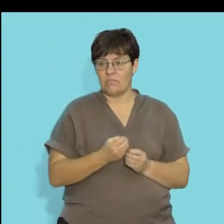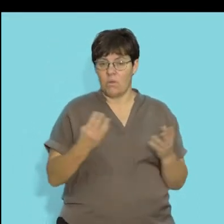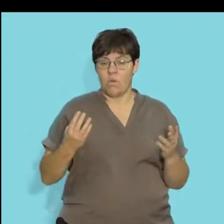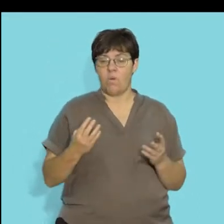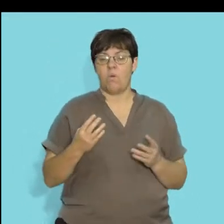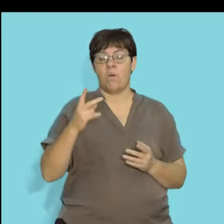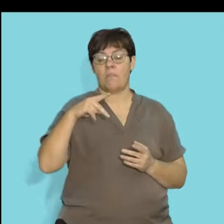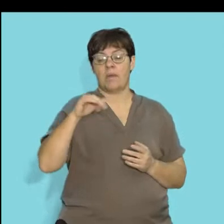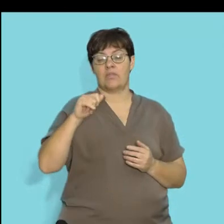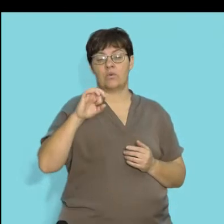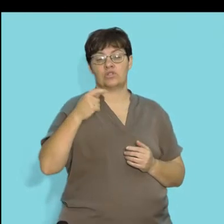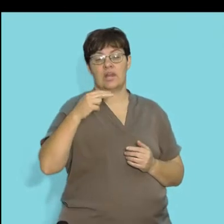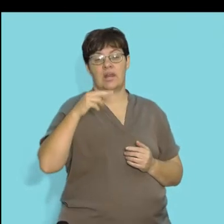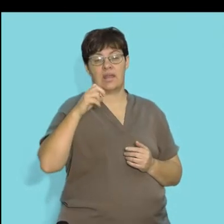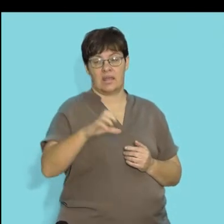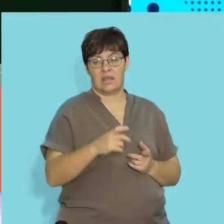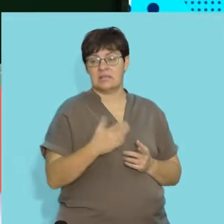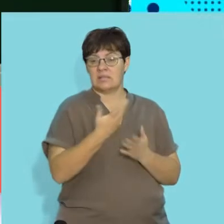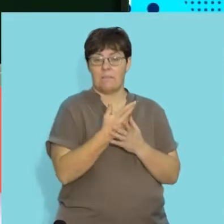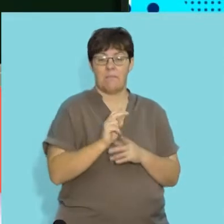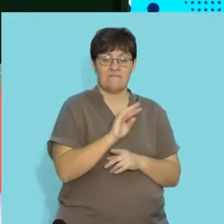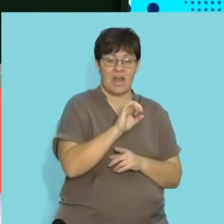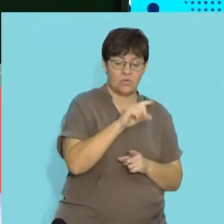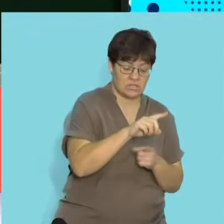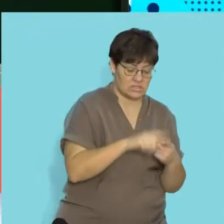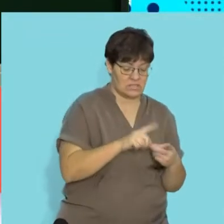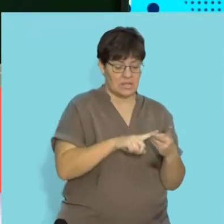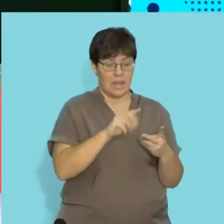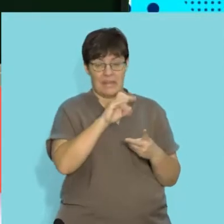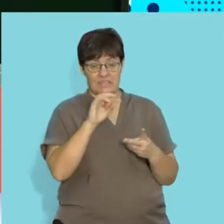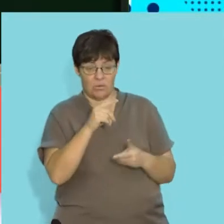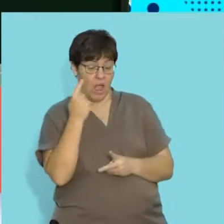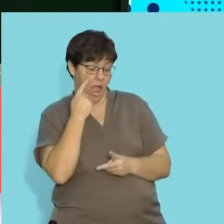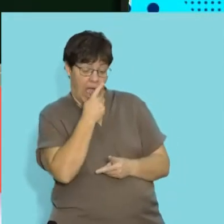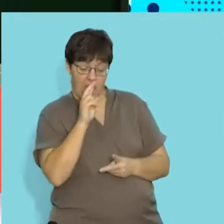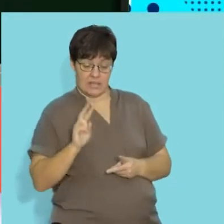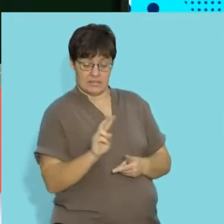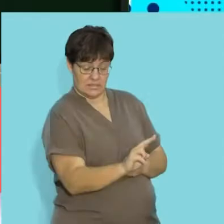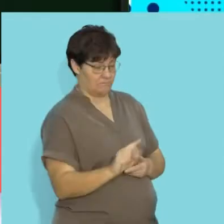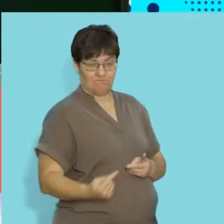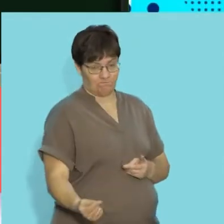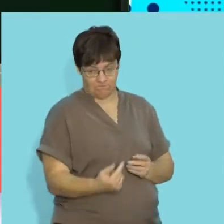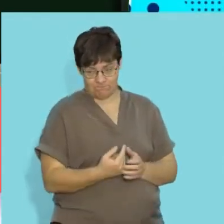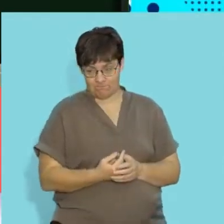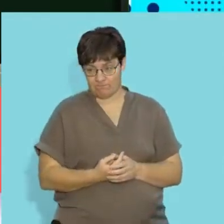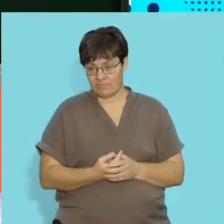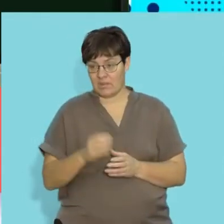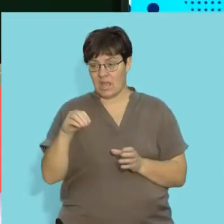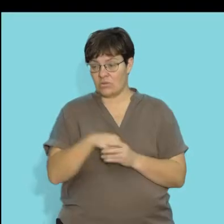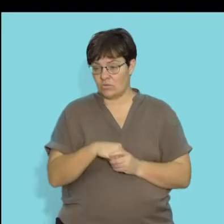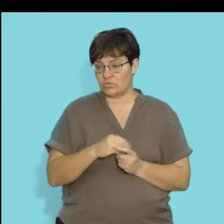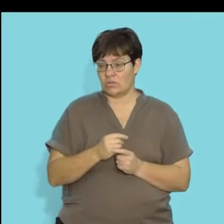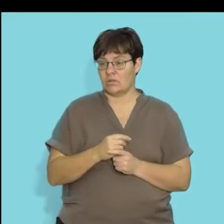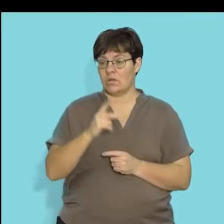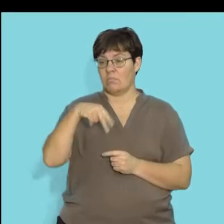are often pathogenic, for example, some of your viruses and bacteria that cannot be seen with the naked eye. So, these